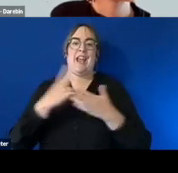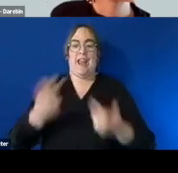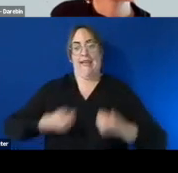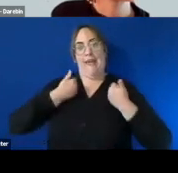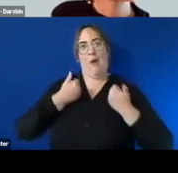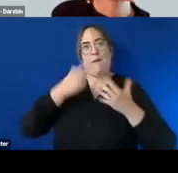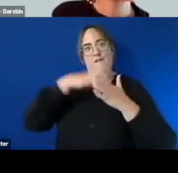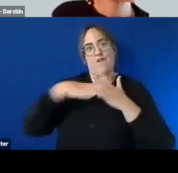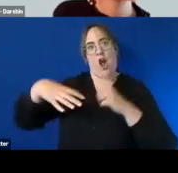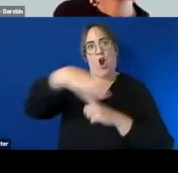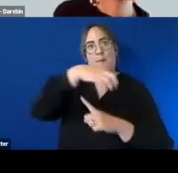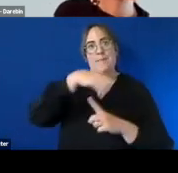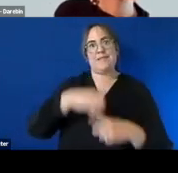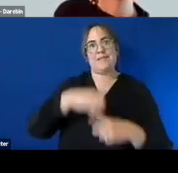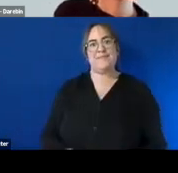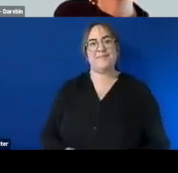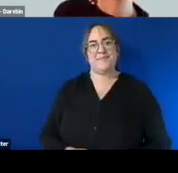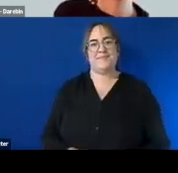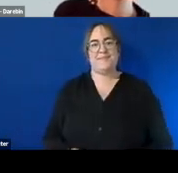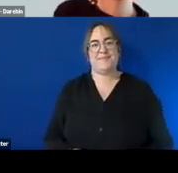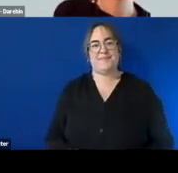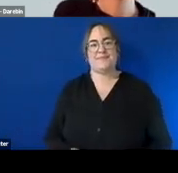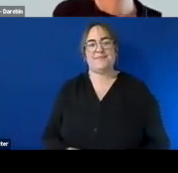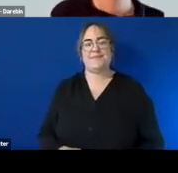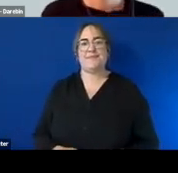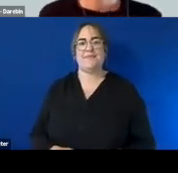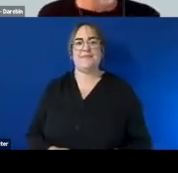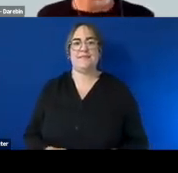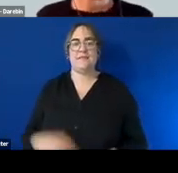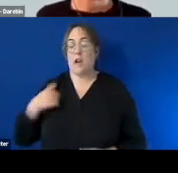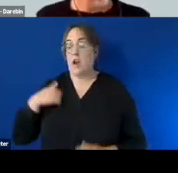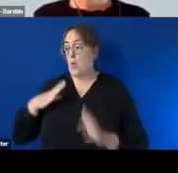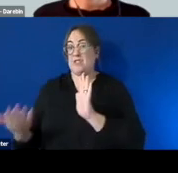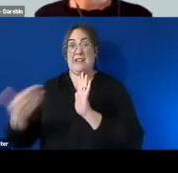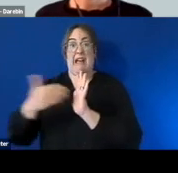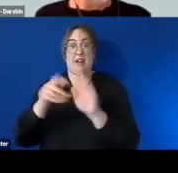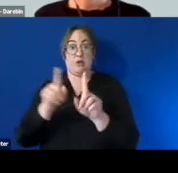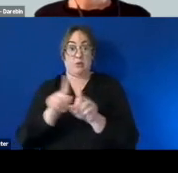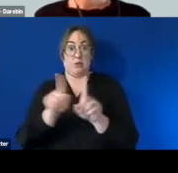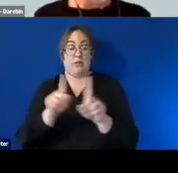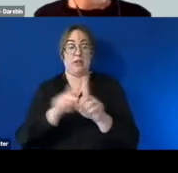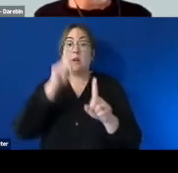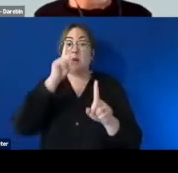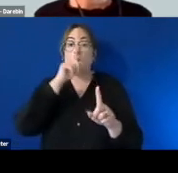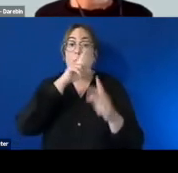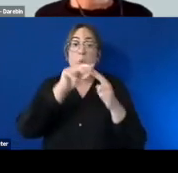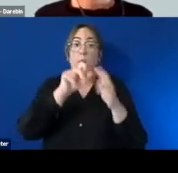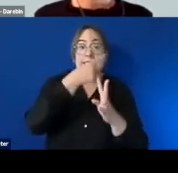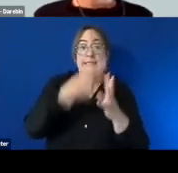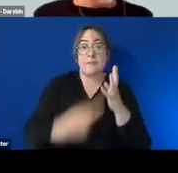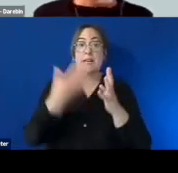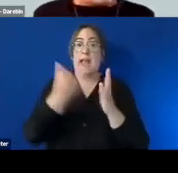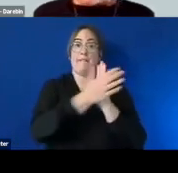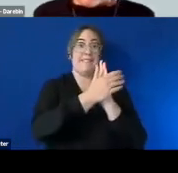thanks i'd like to add to that actually um people with a disability bring a range of skills and talents to the to the